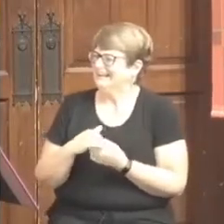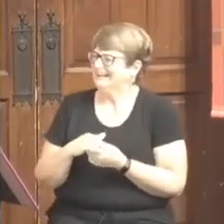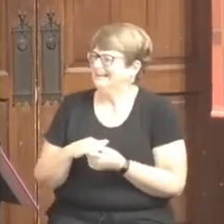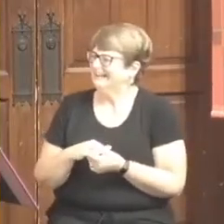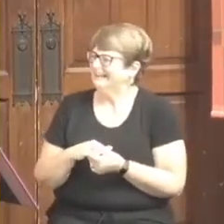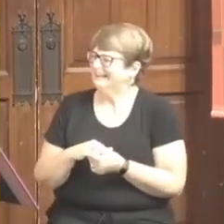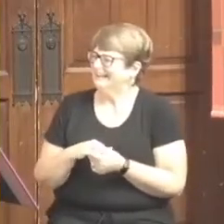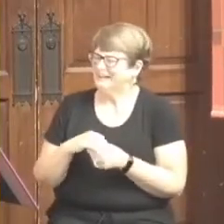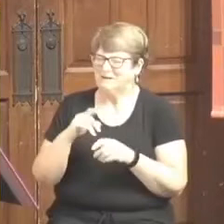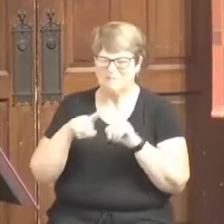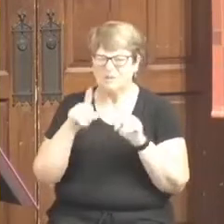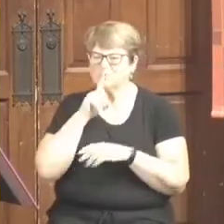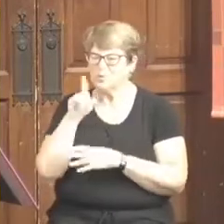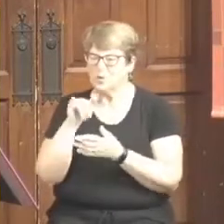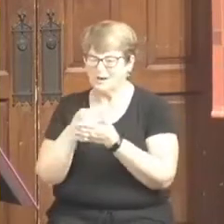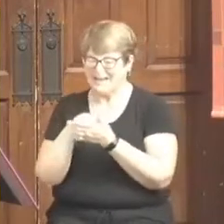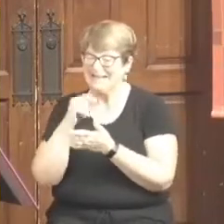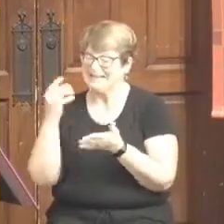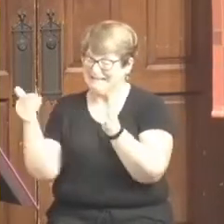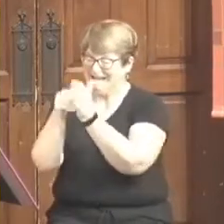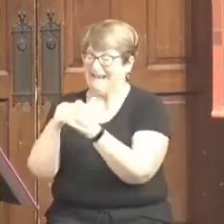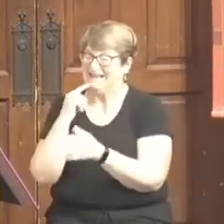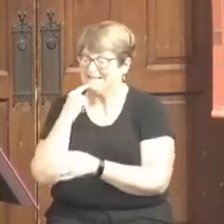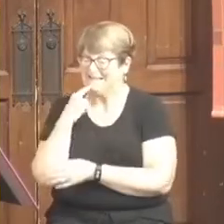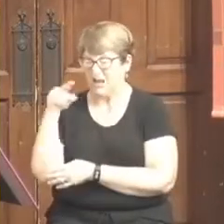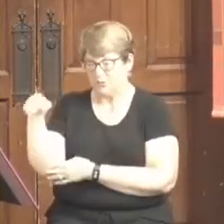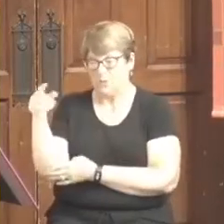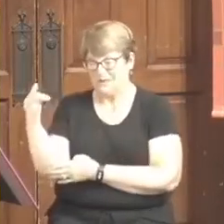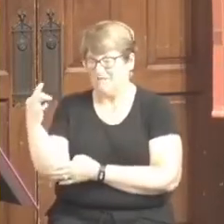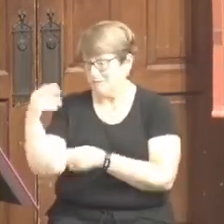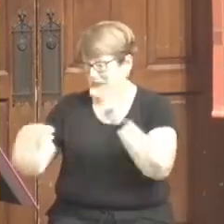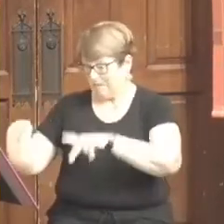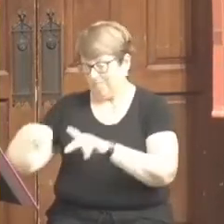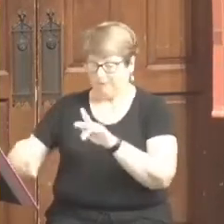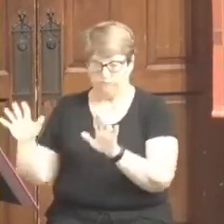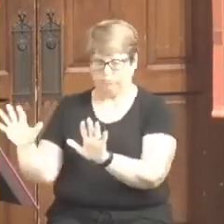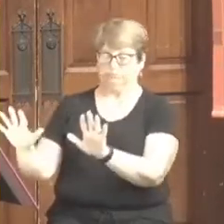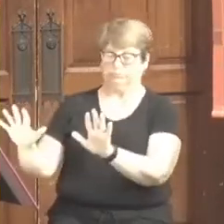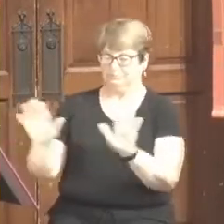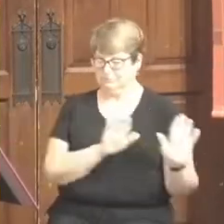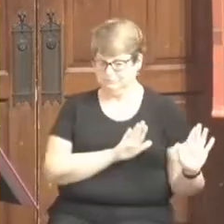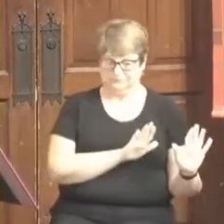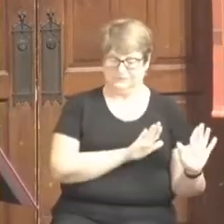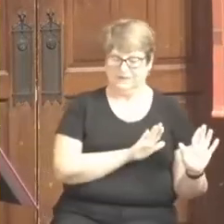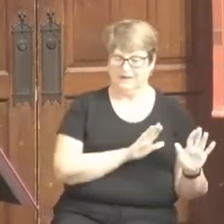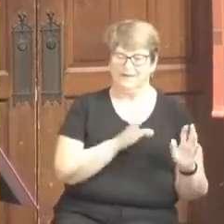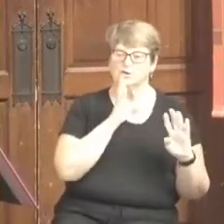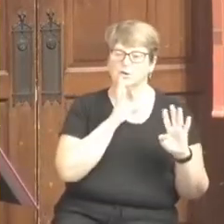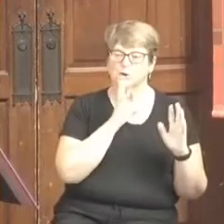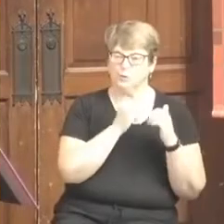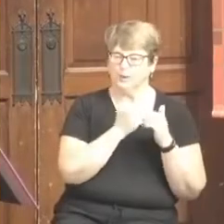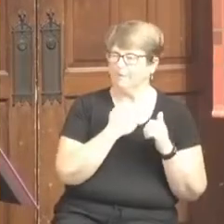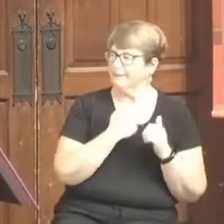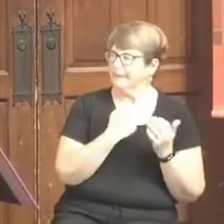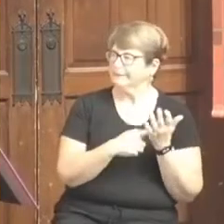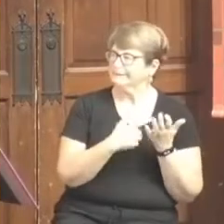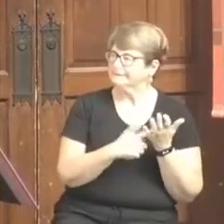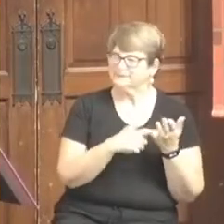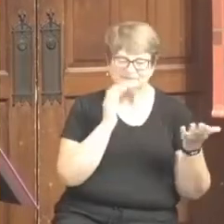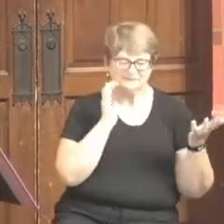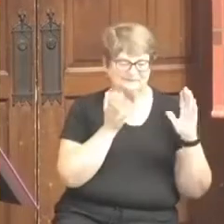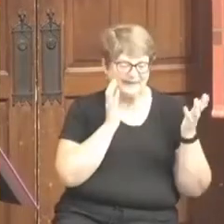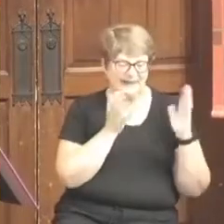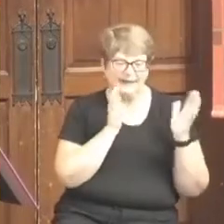But sure enough, he repeated it. And he started talking to me. And all of